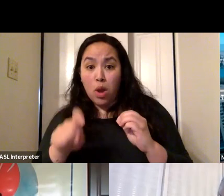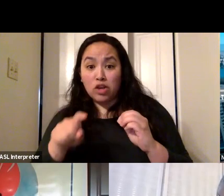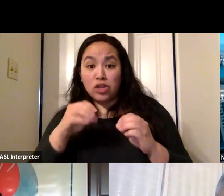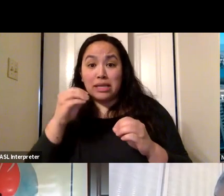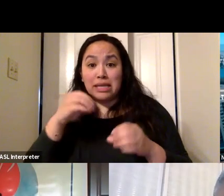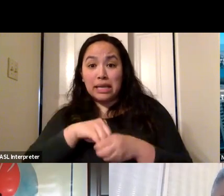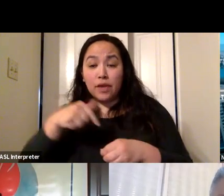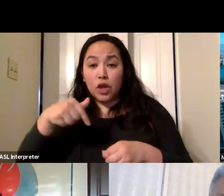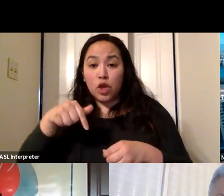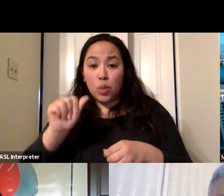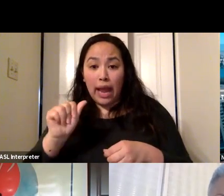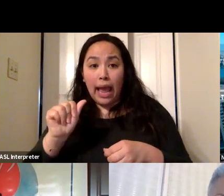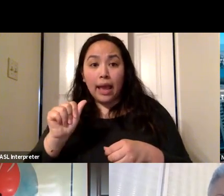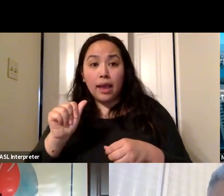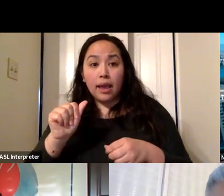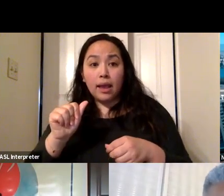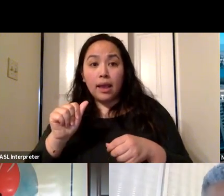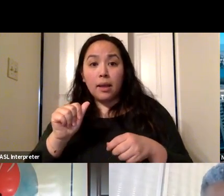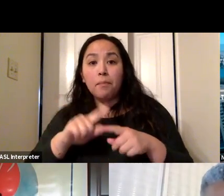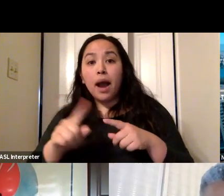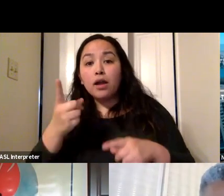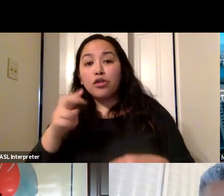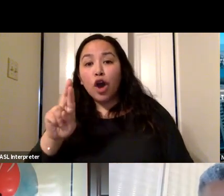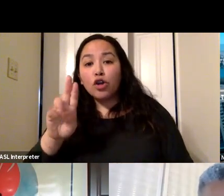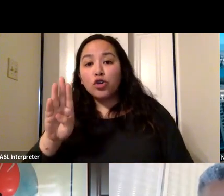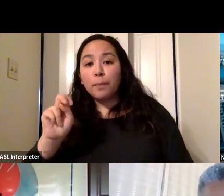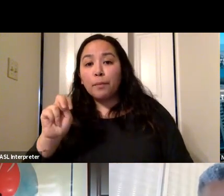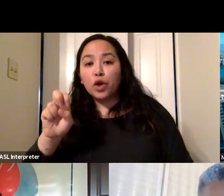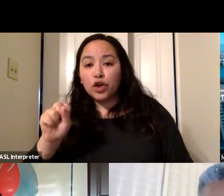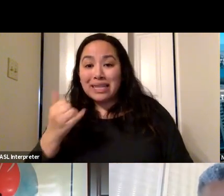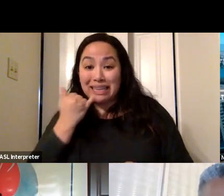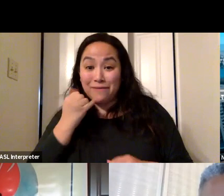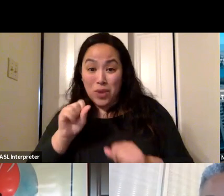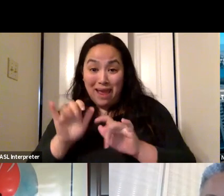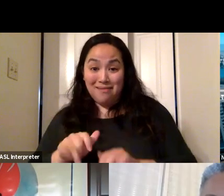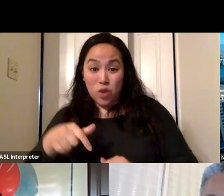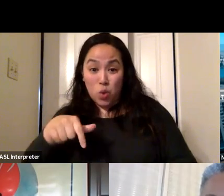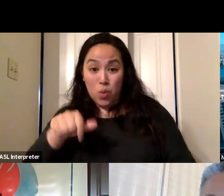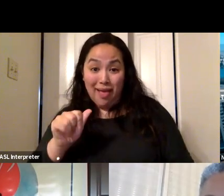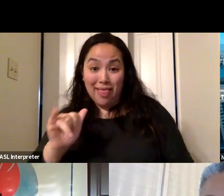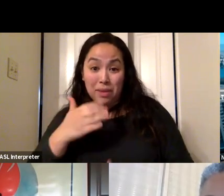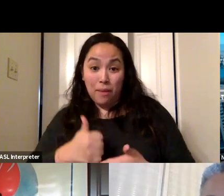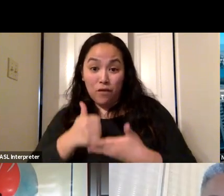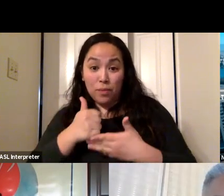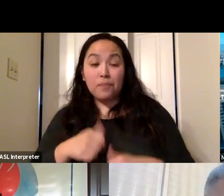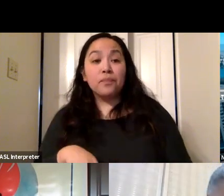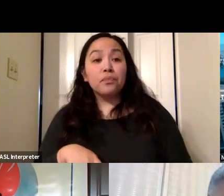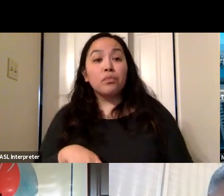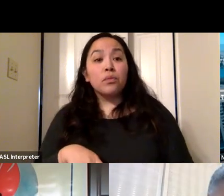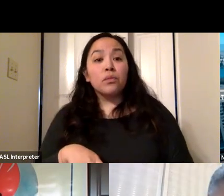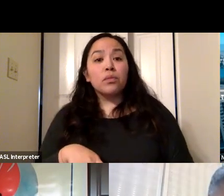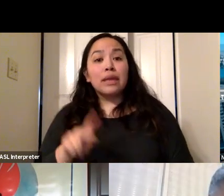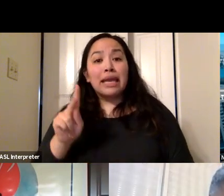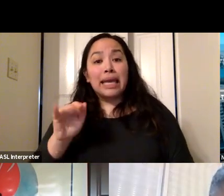could put your question in the Q&A, that would be very helpful. I'm so glad that you are on here. So I do have a question for you,